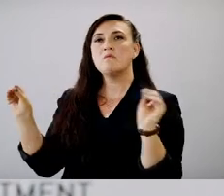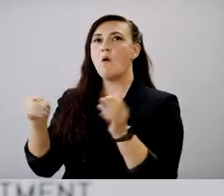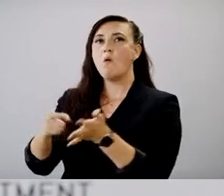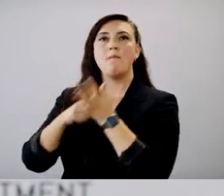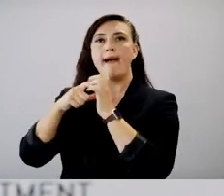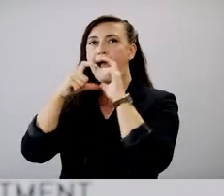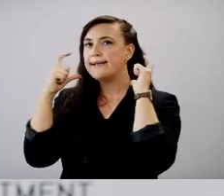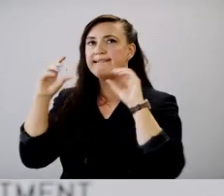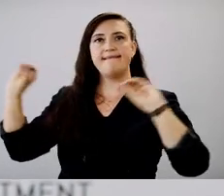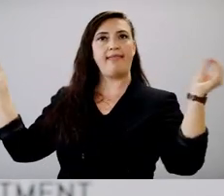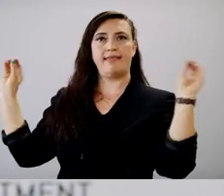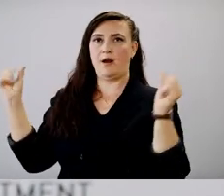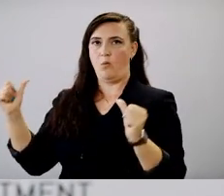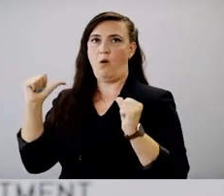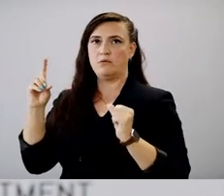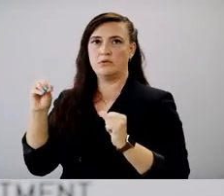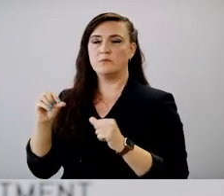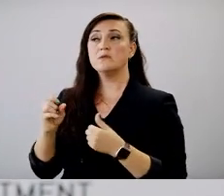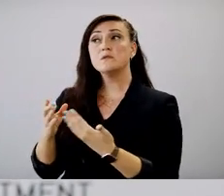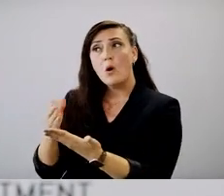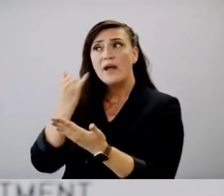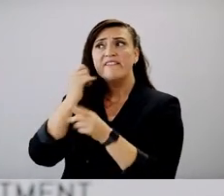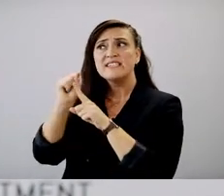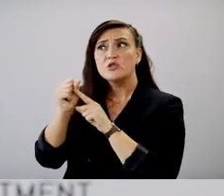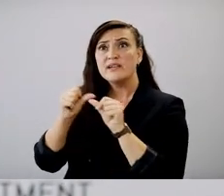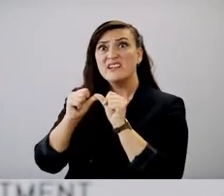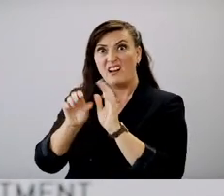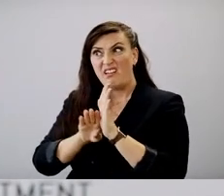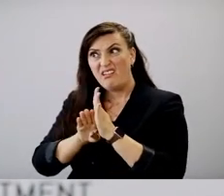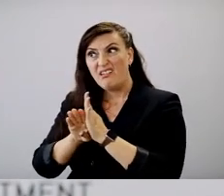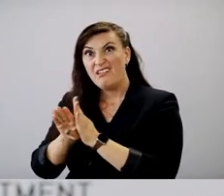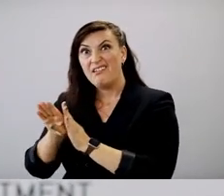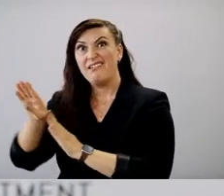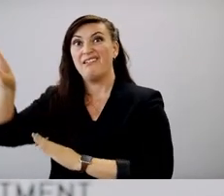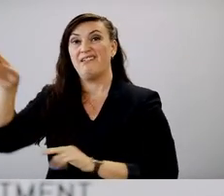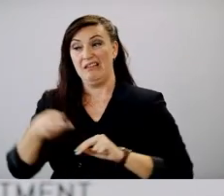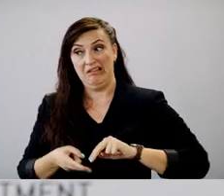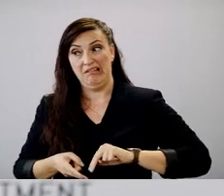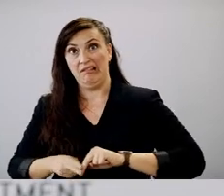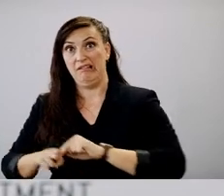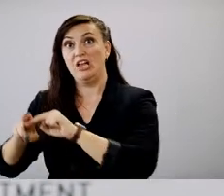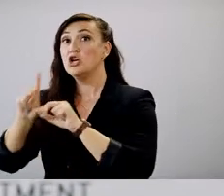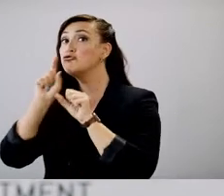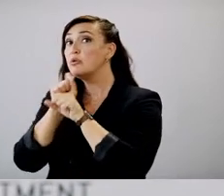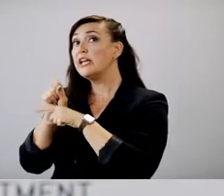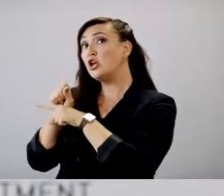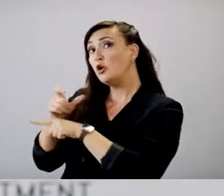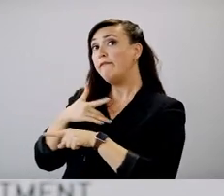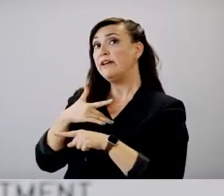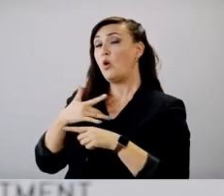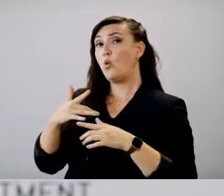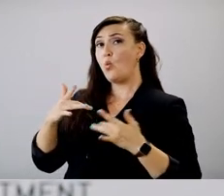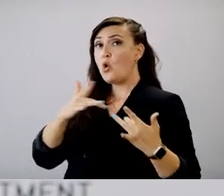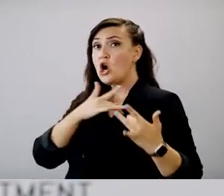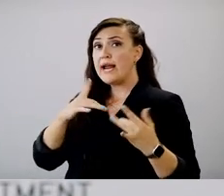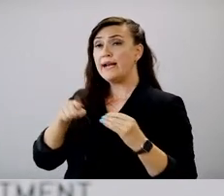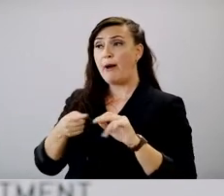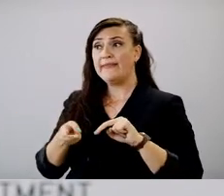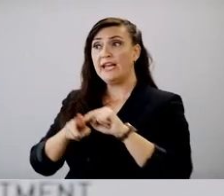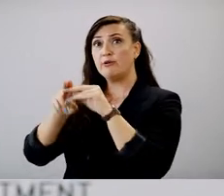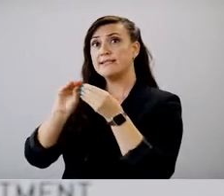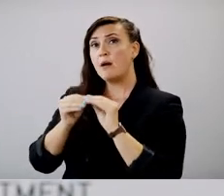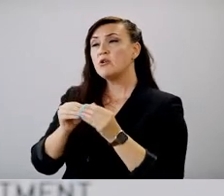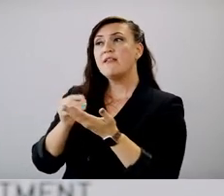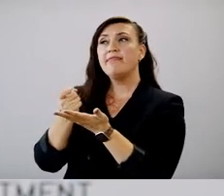mandates. So if the situation continues like we see it, and if you are truly worried about the increase in the